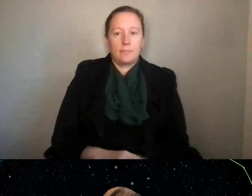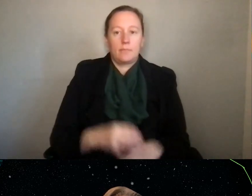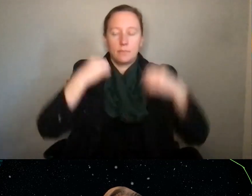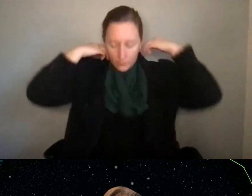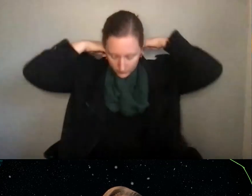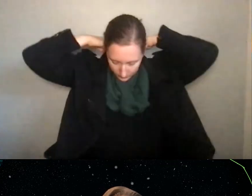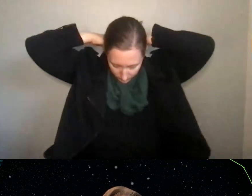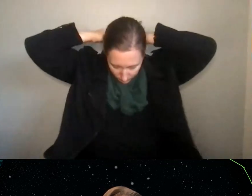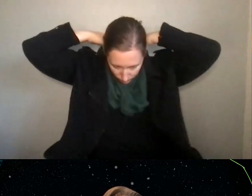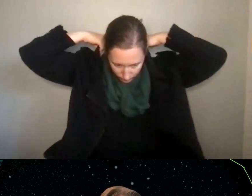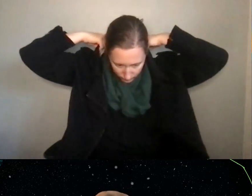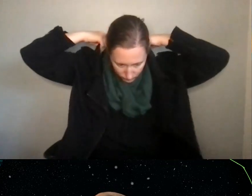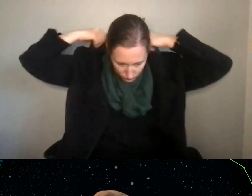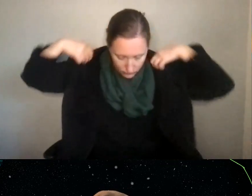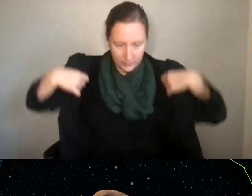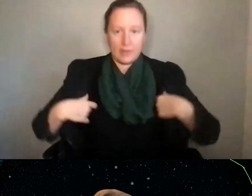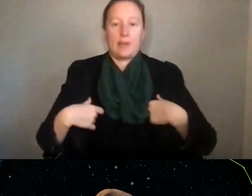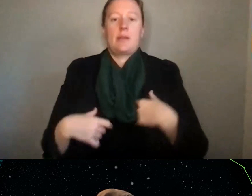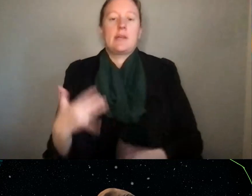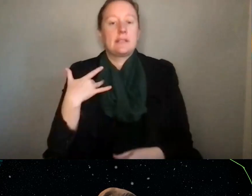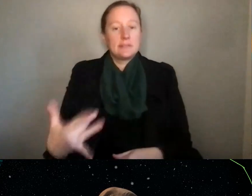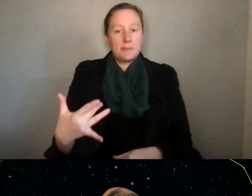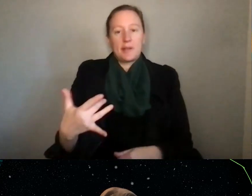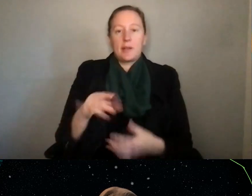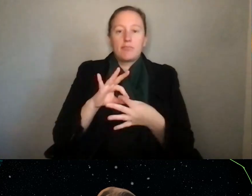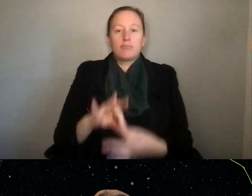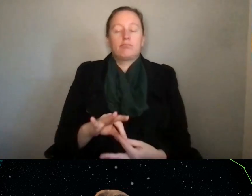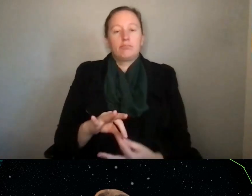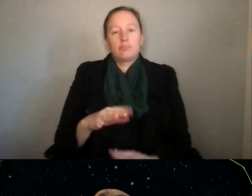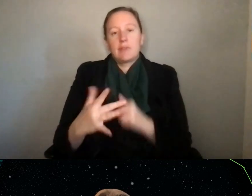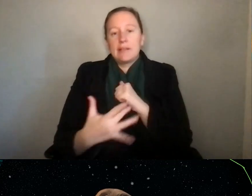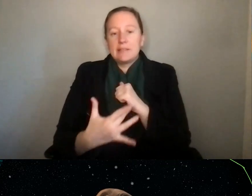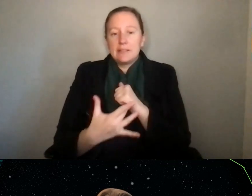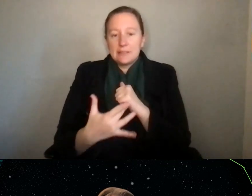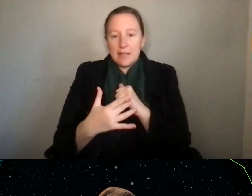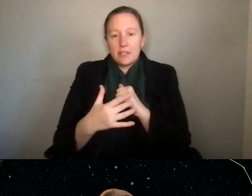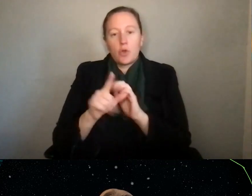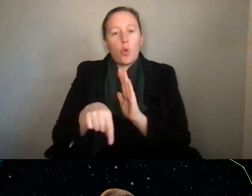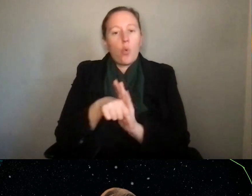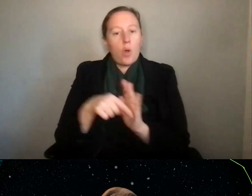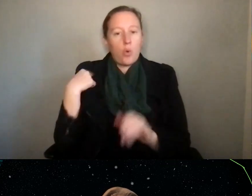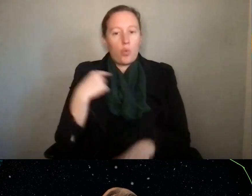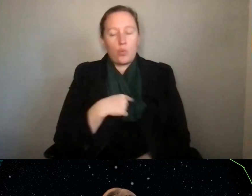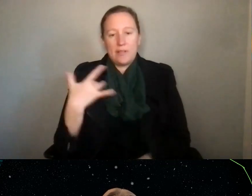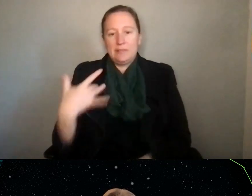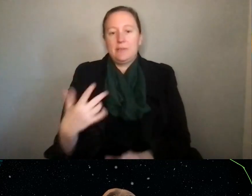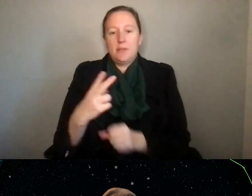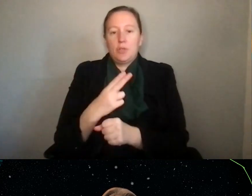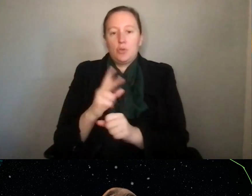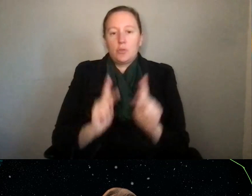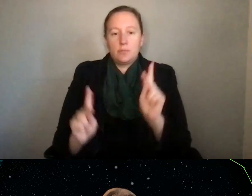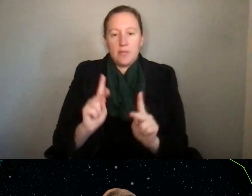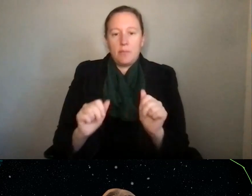usually in terms of, you know, technical qualifications, we usually use folks with a Ph